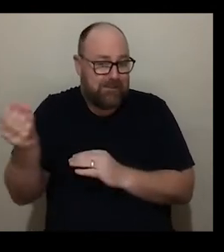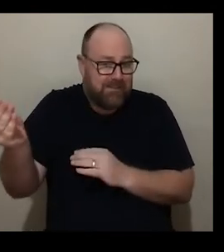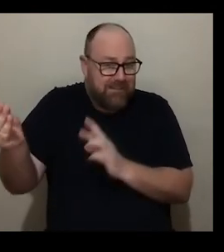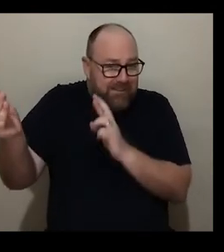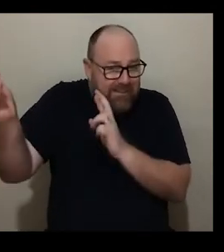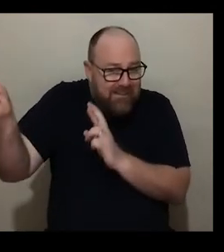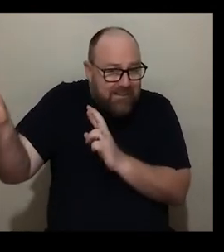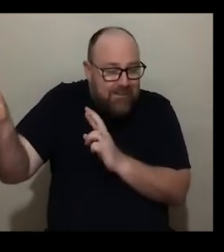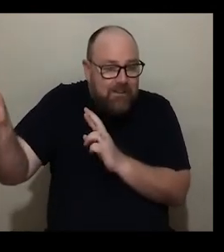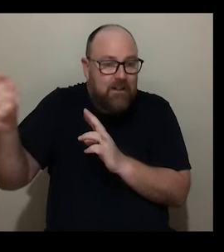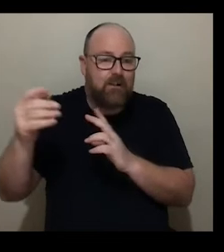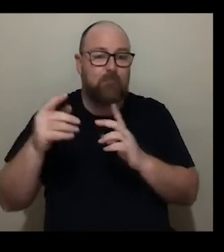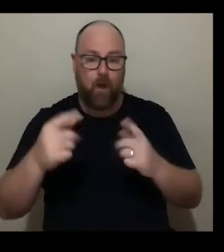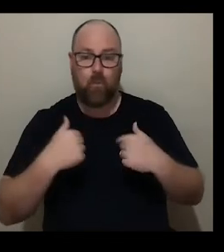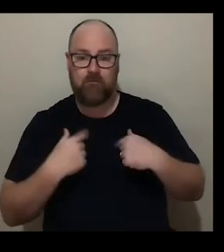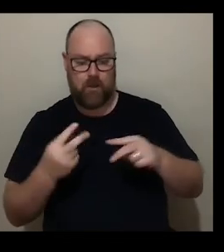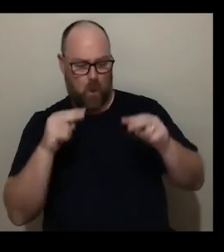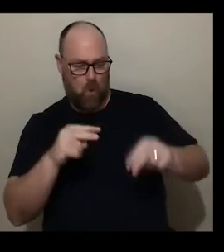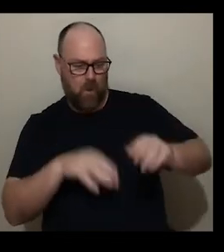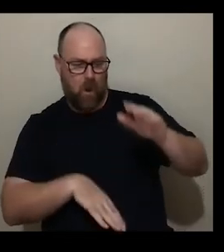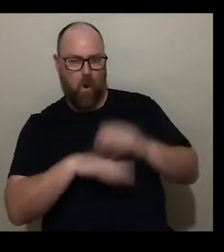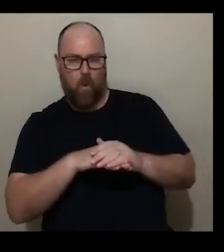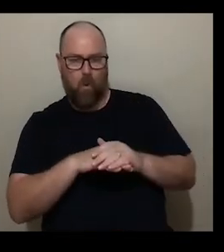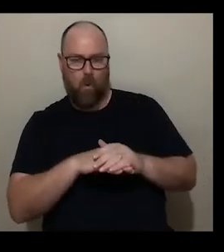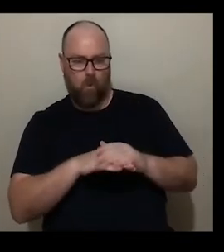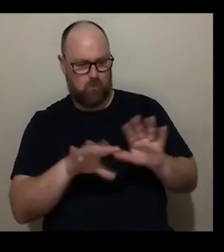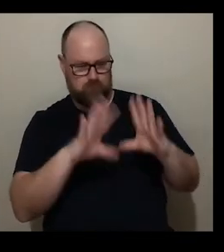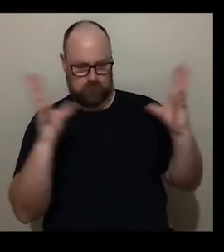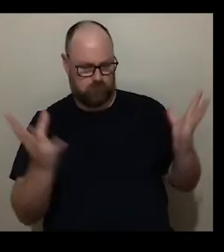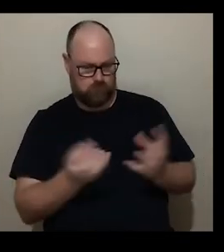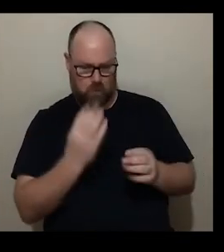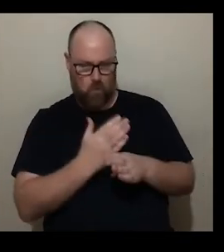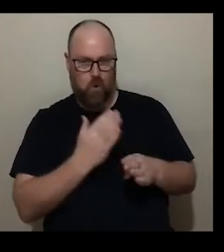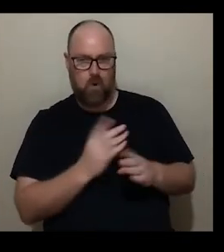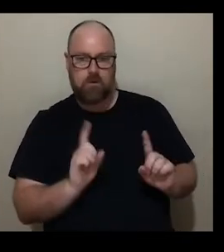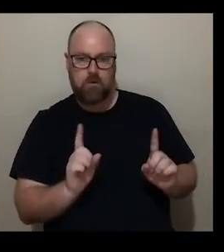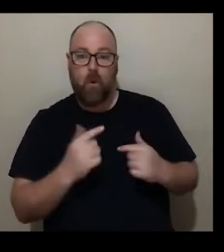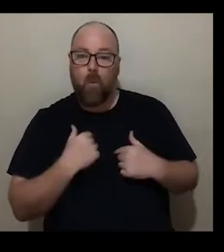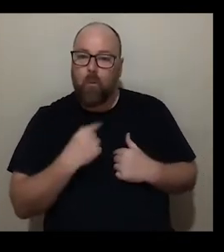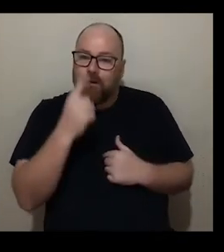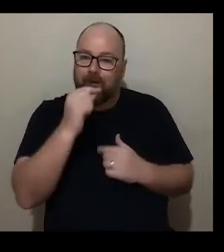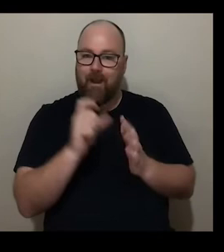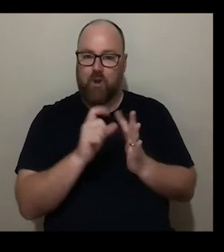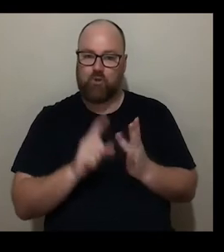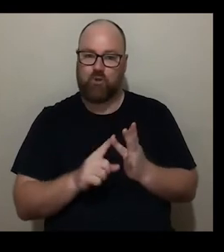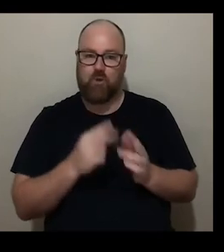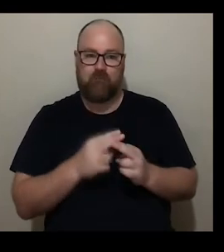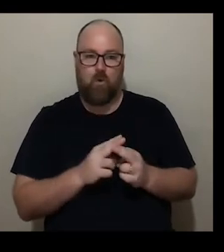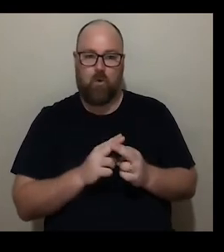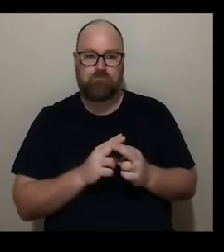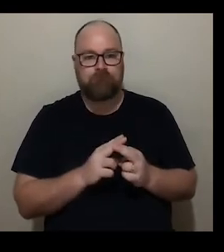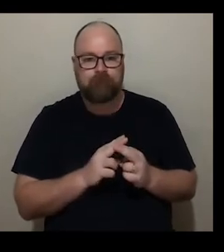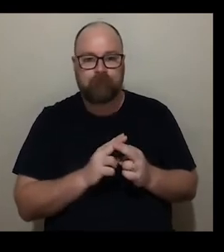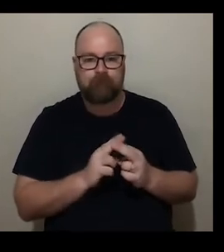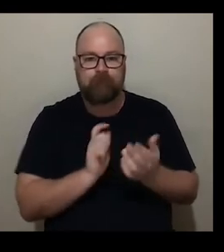we have had a chance to look at the whole model and go okay what is possible now in terms of commissioning with